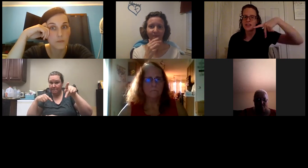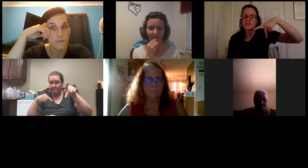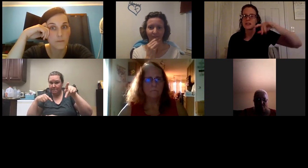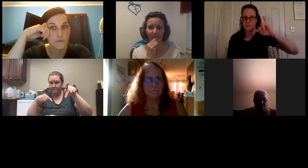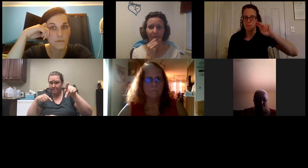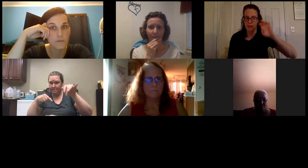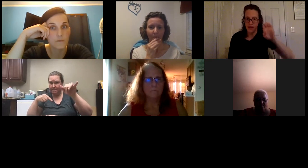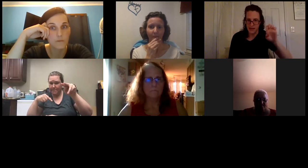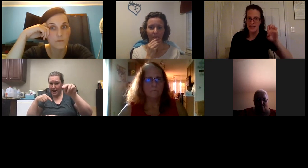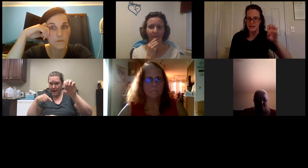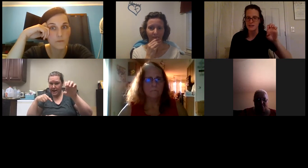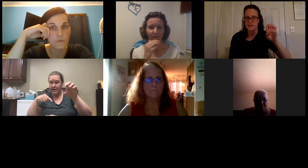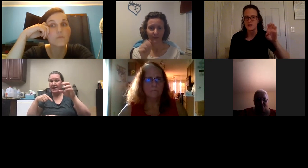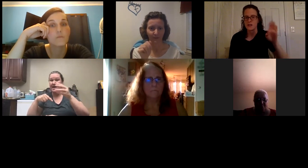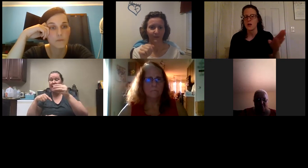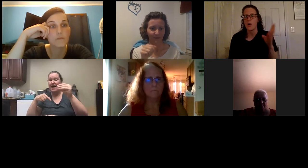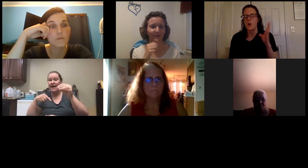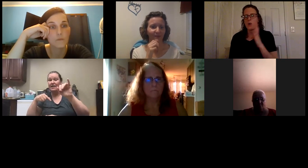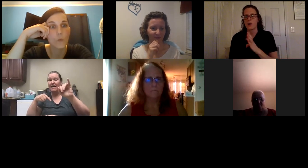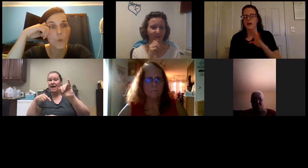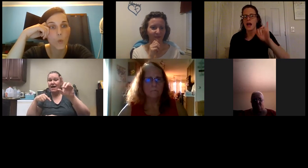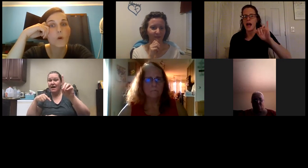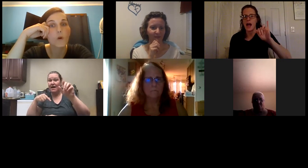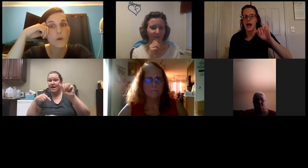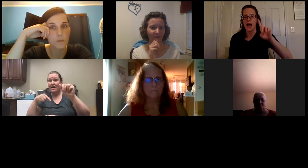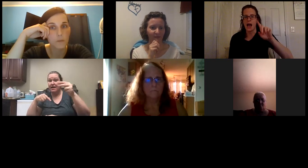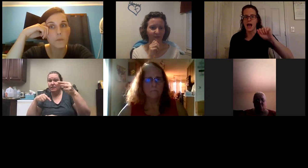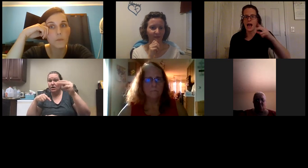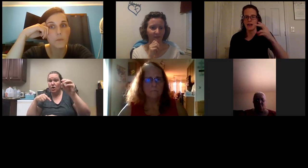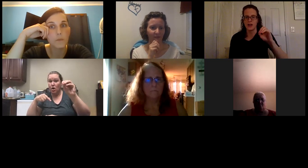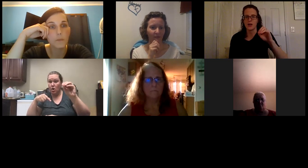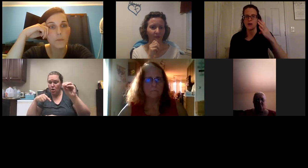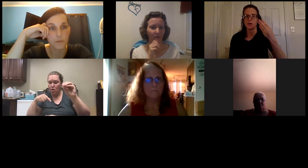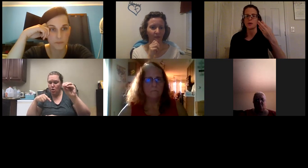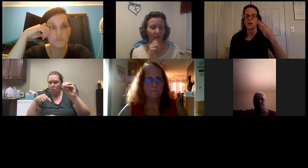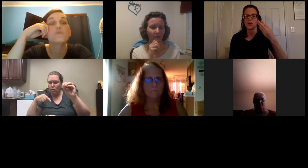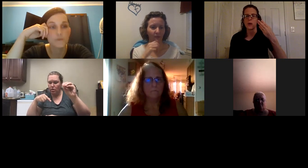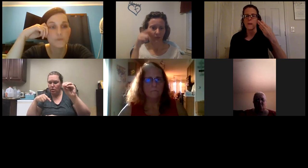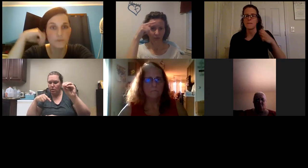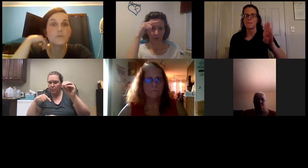clarification pine or idaho